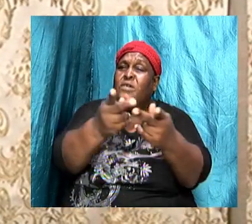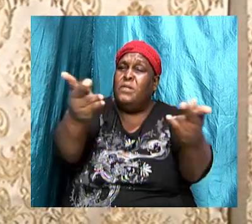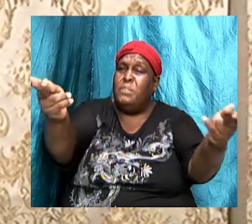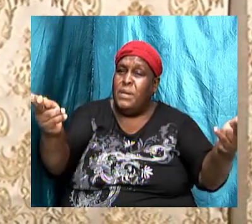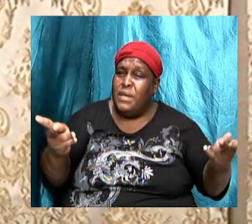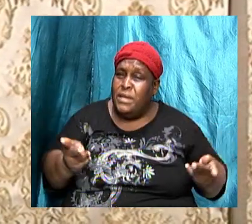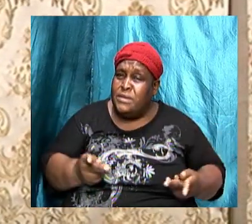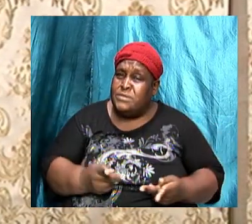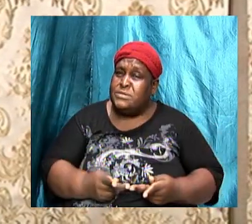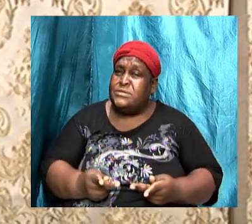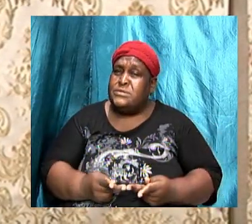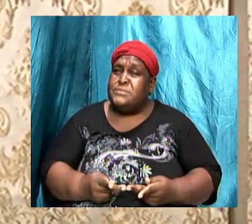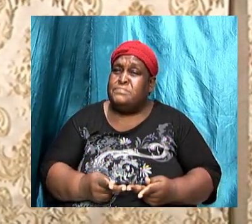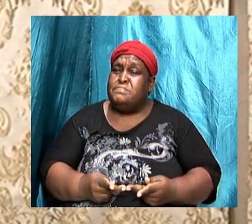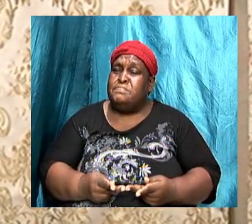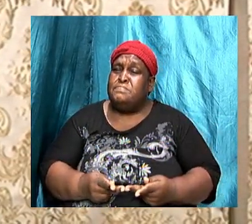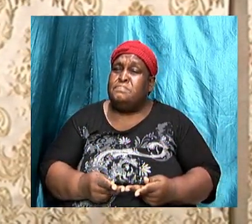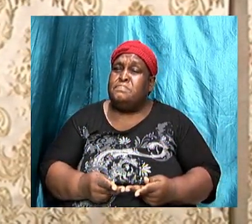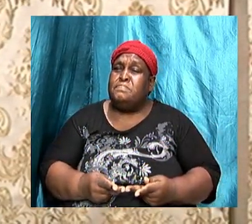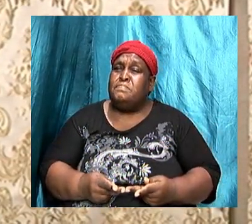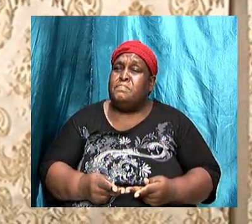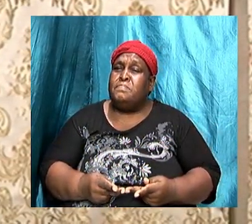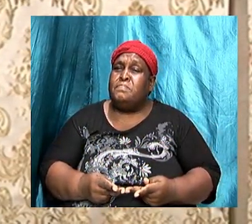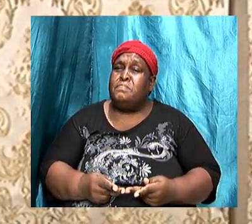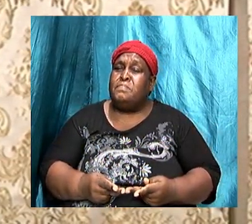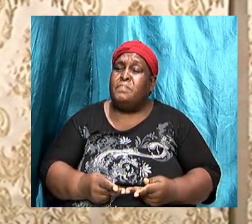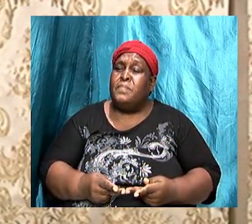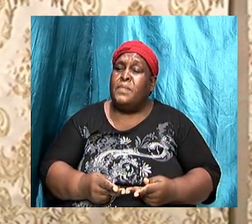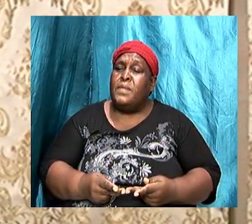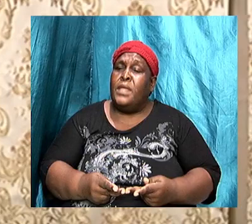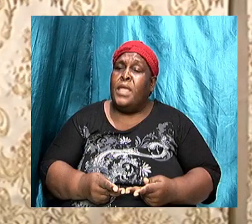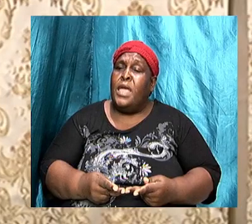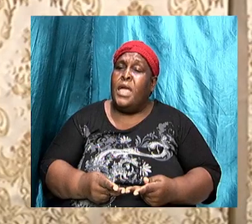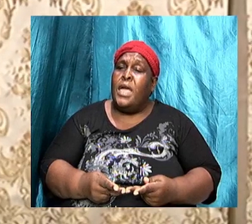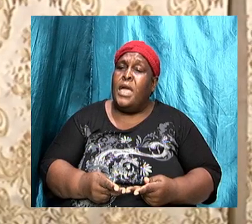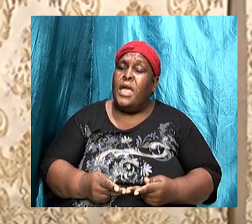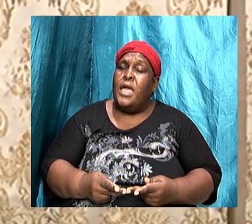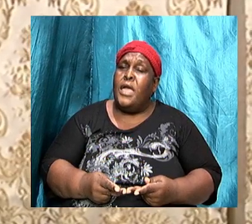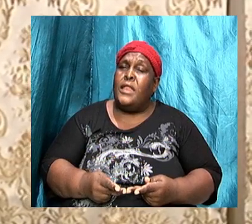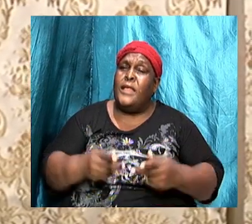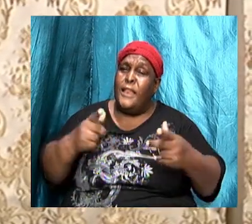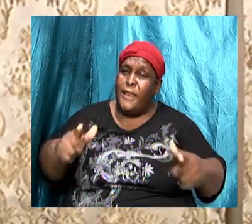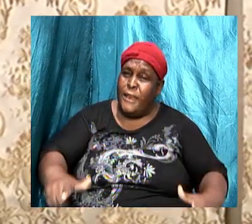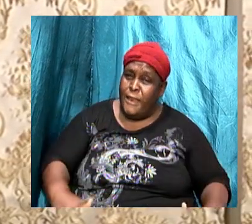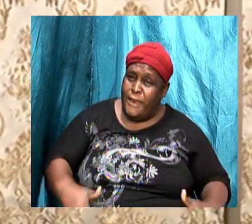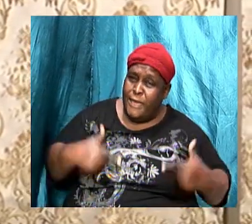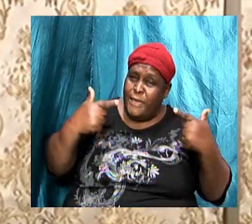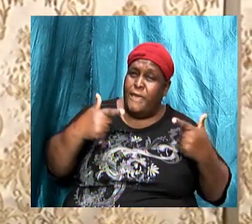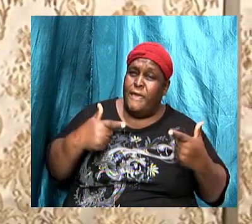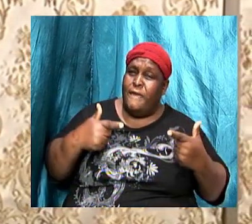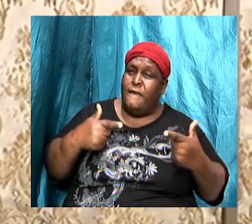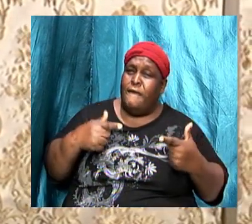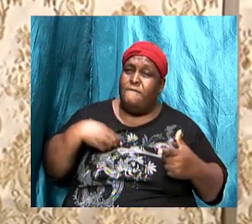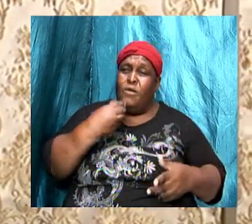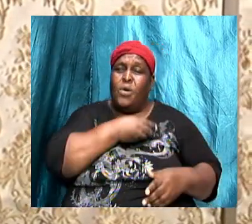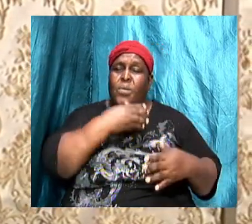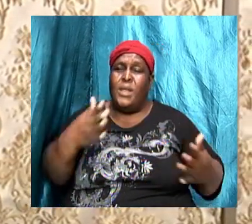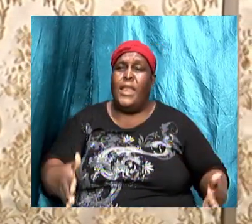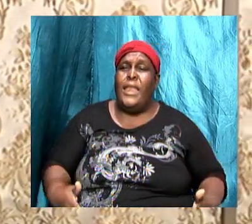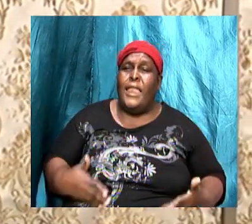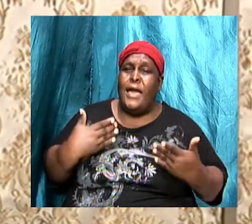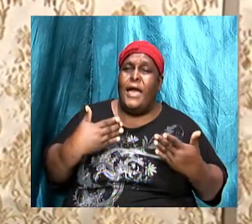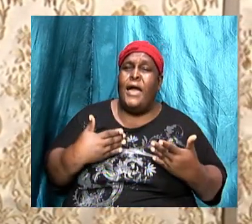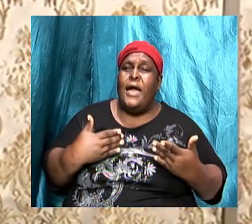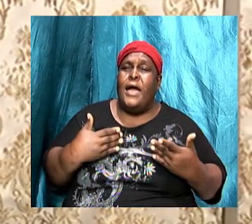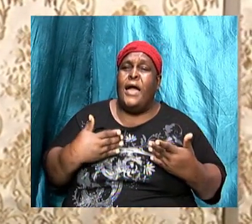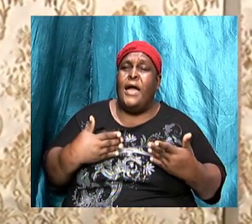perspective and govern our lives according to what is required by